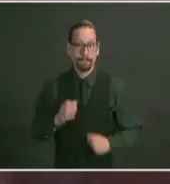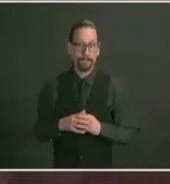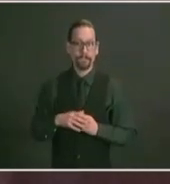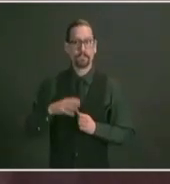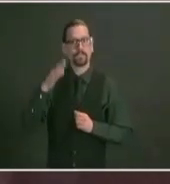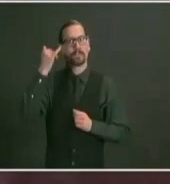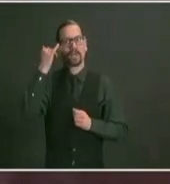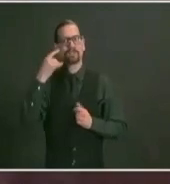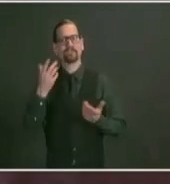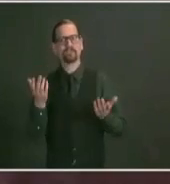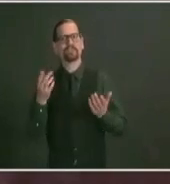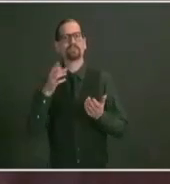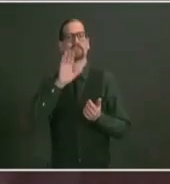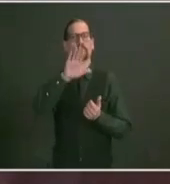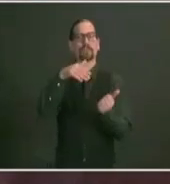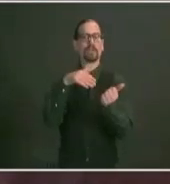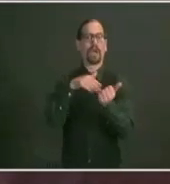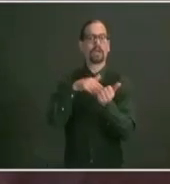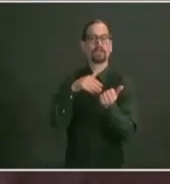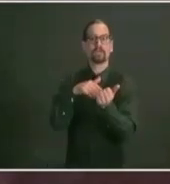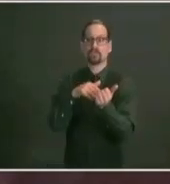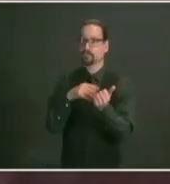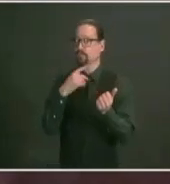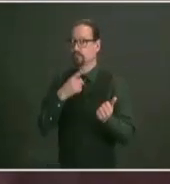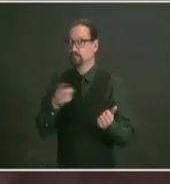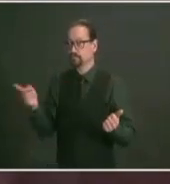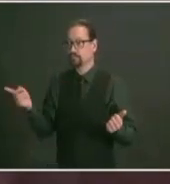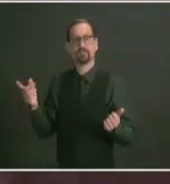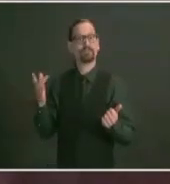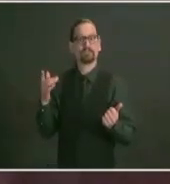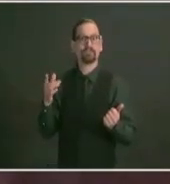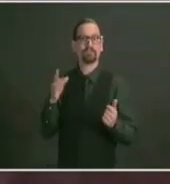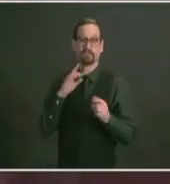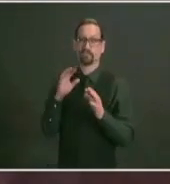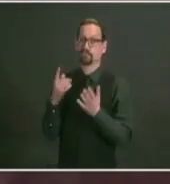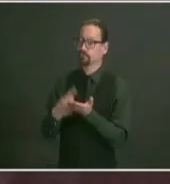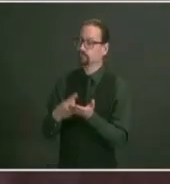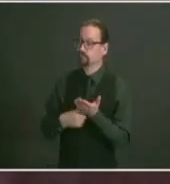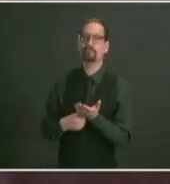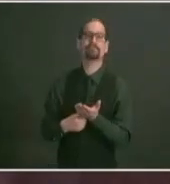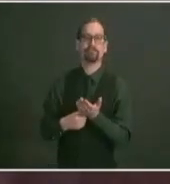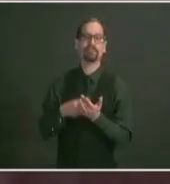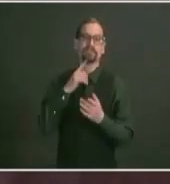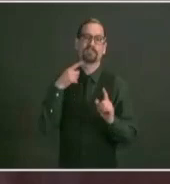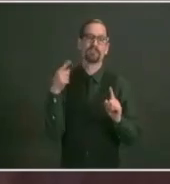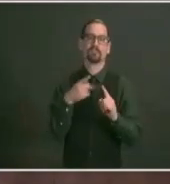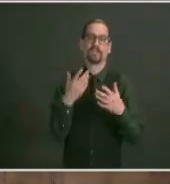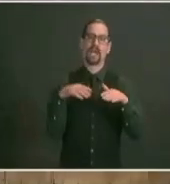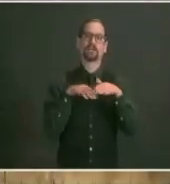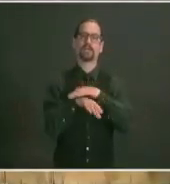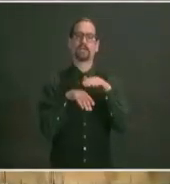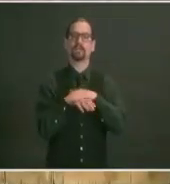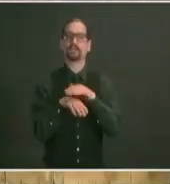and we're very excited to be reaching these critical populations with that i'll pass the secretary prior